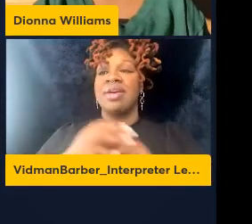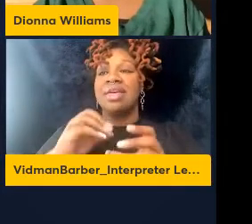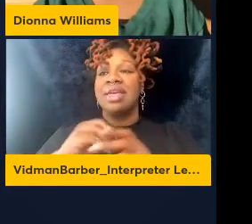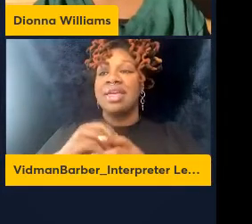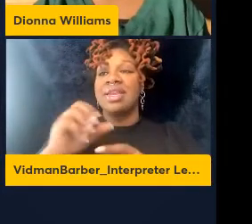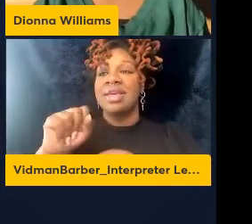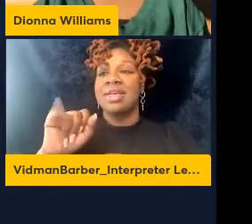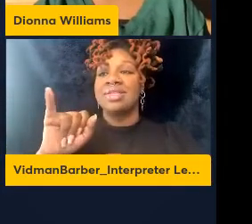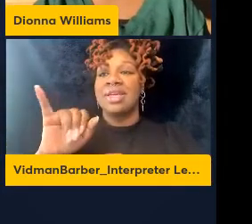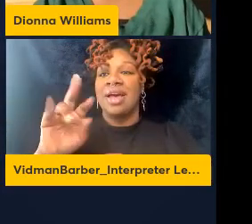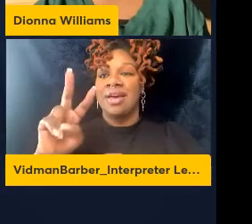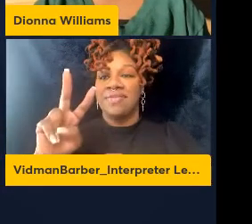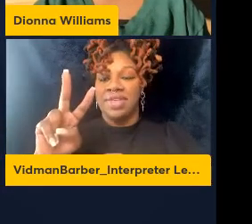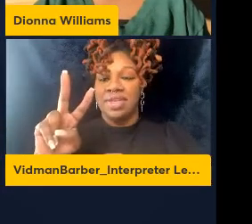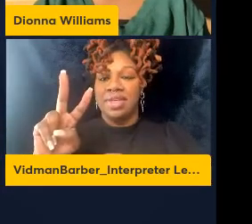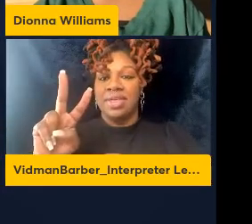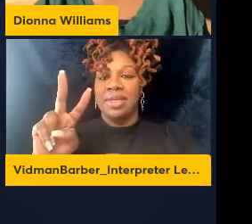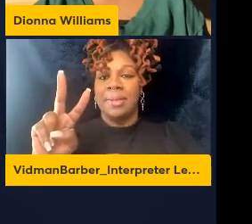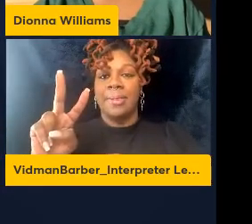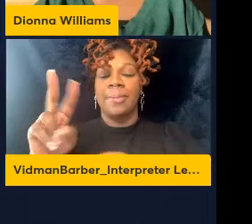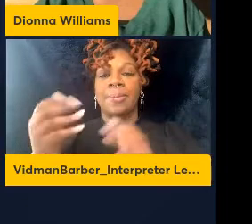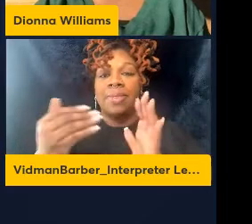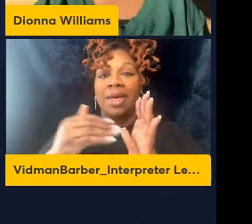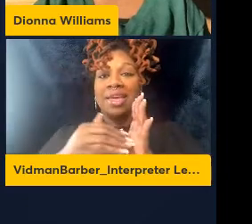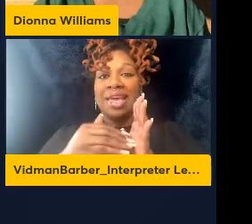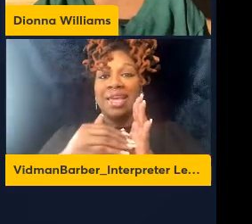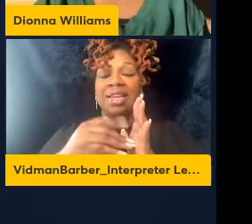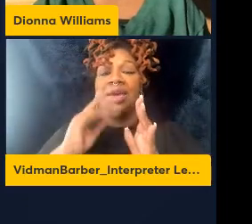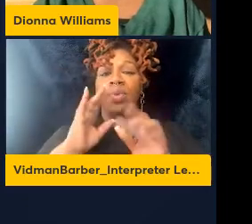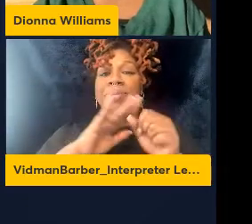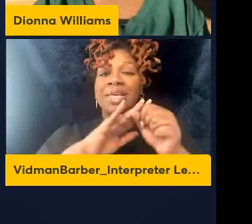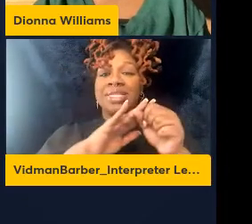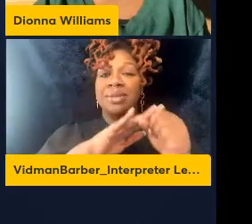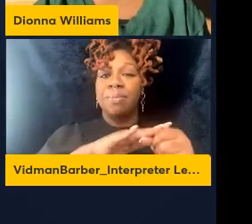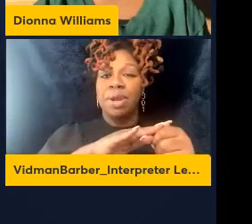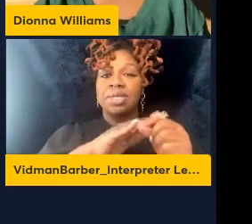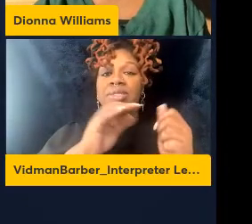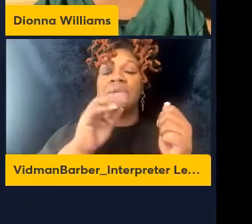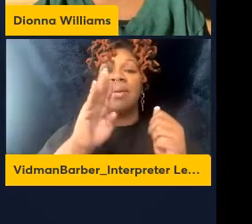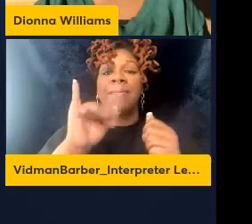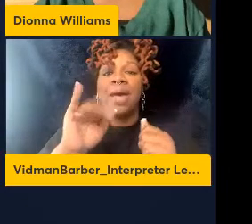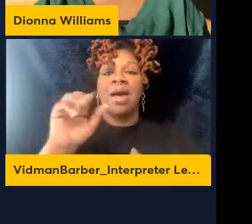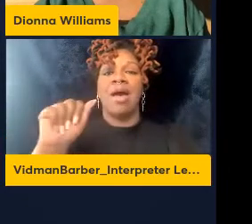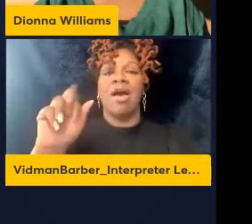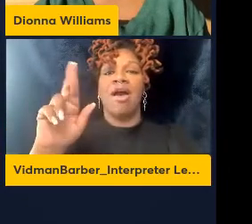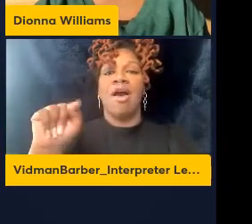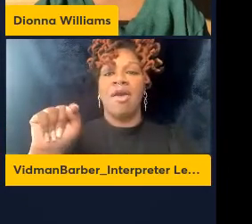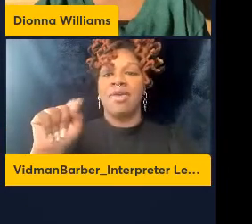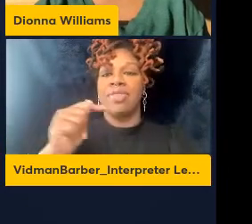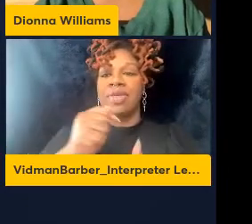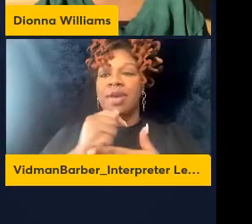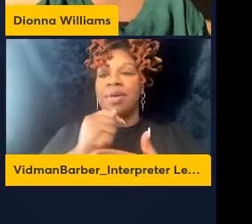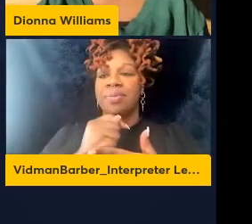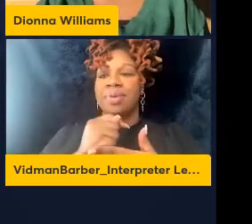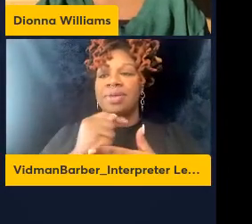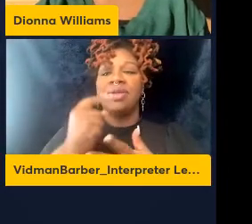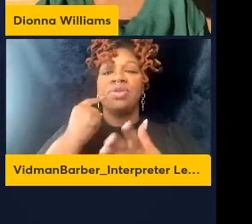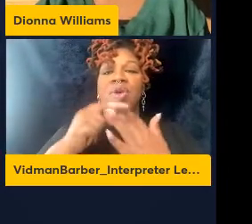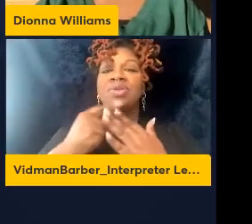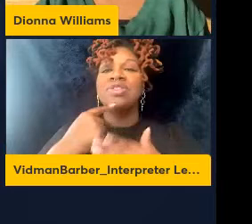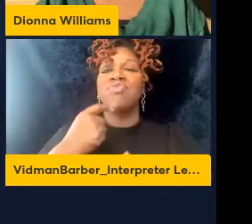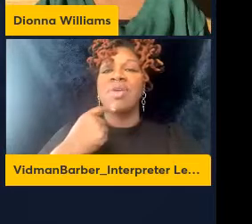that are not, again, able to be suppressed by ART therapies as evidenced by this red and morphological changes.